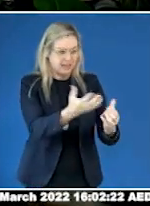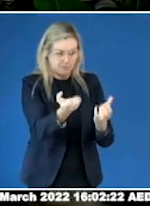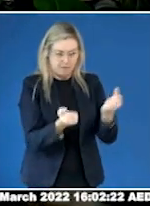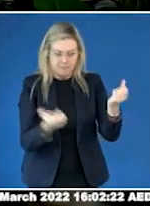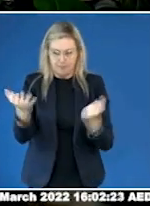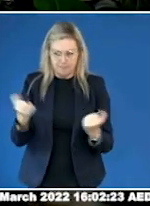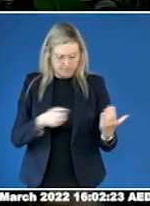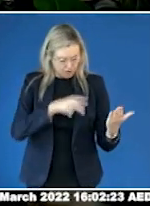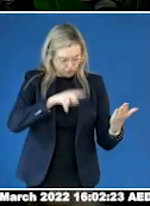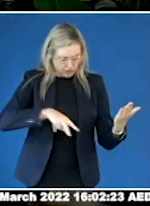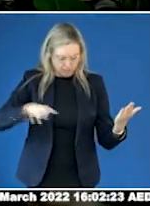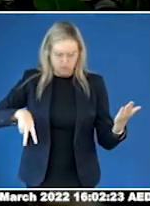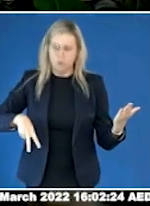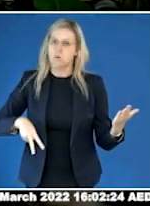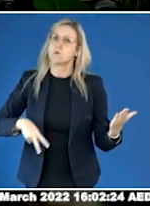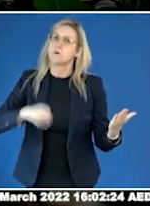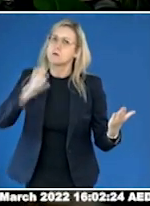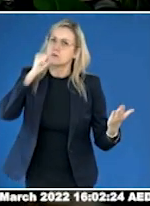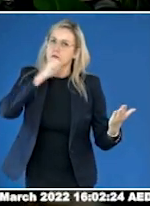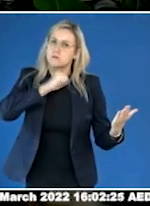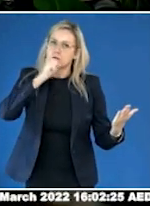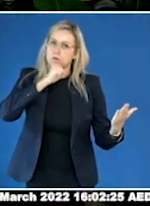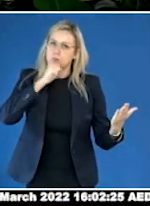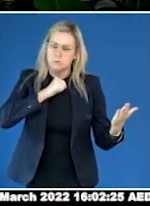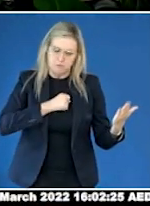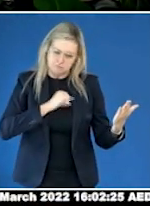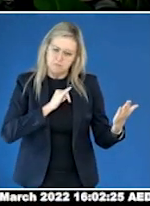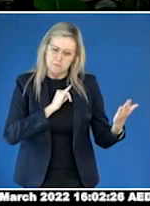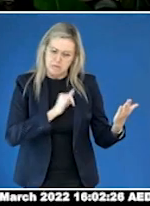really did make me mad. We have to do better.